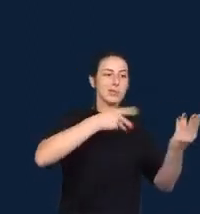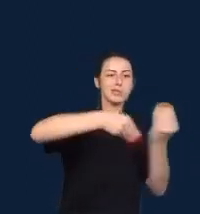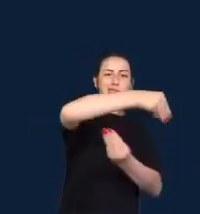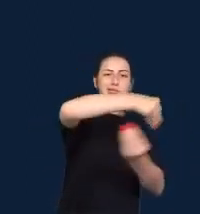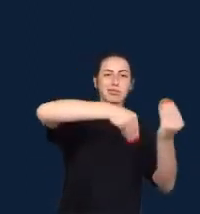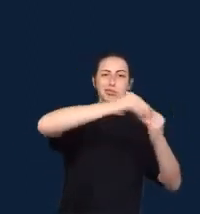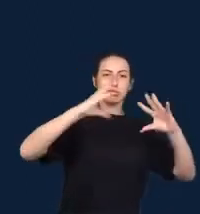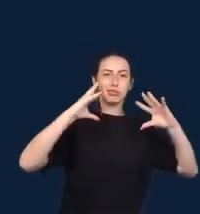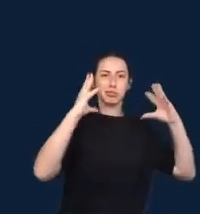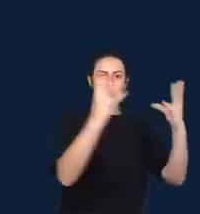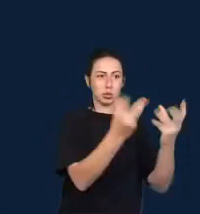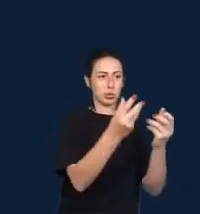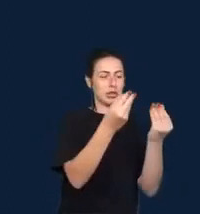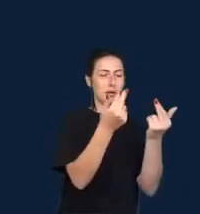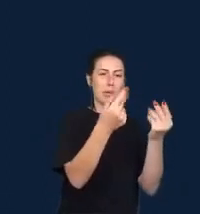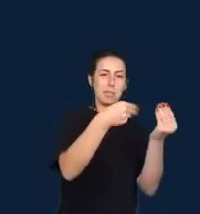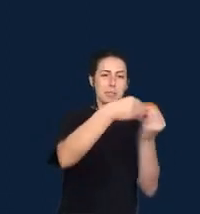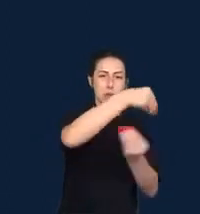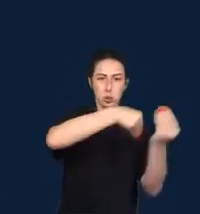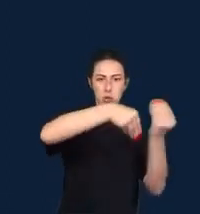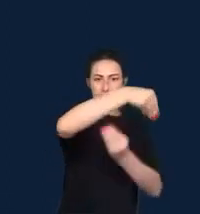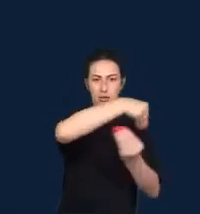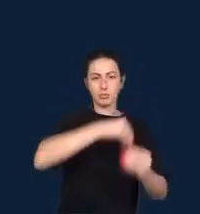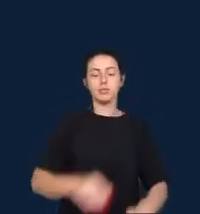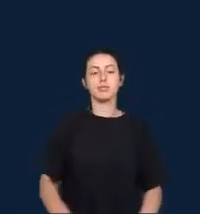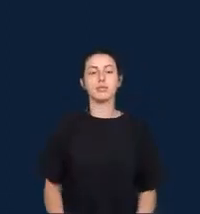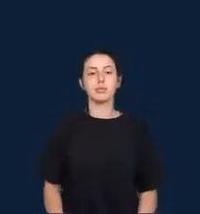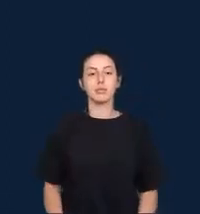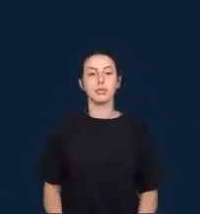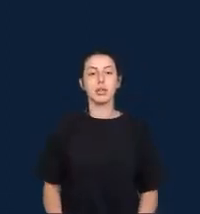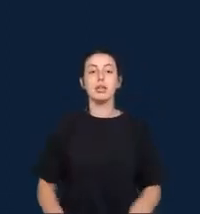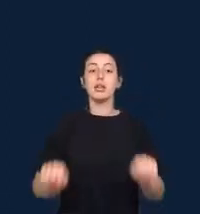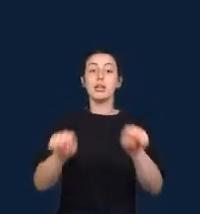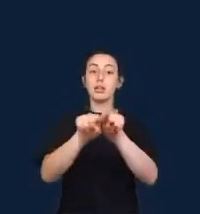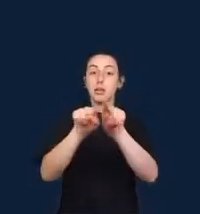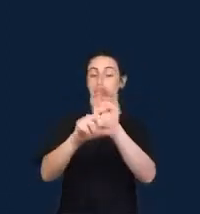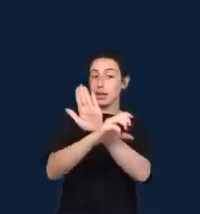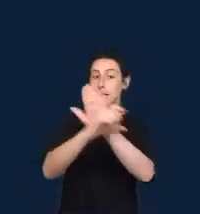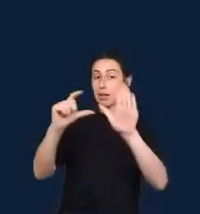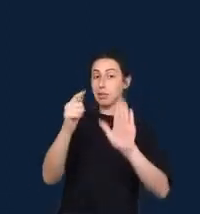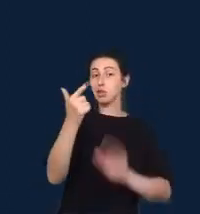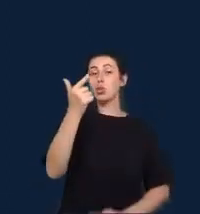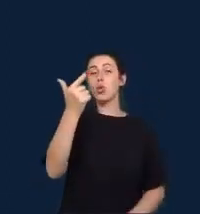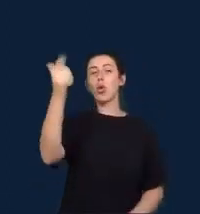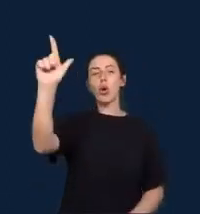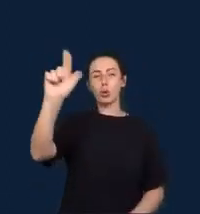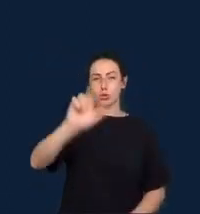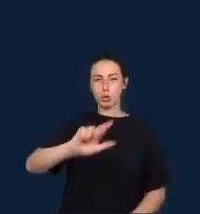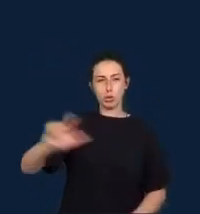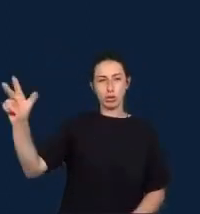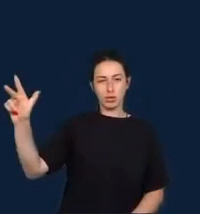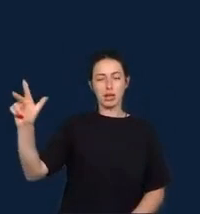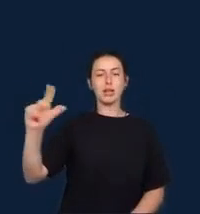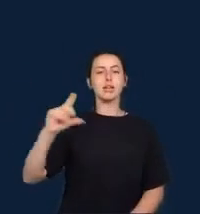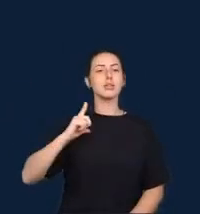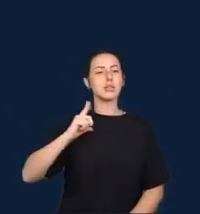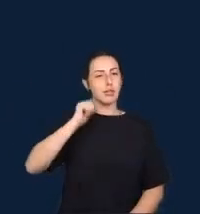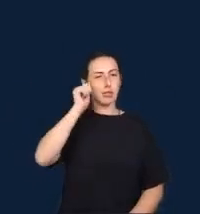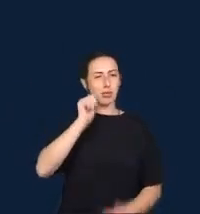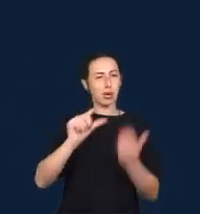In a different chapter scholars and activists, Tahu Kukutai and Maggie Walter